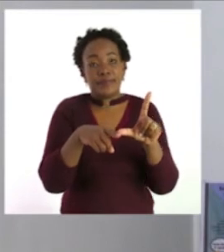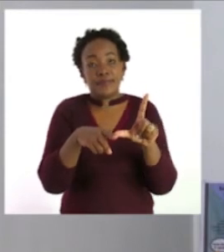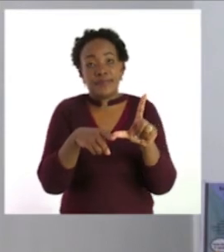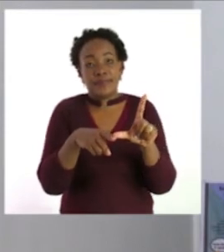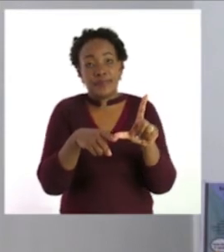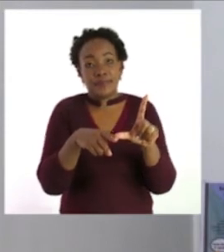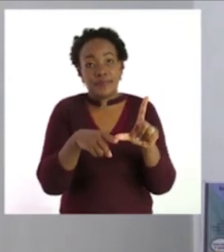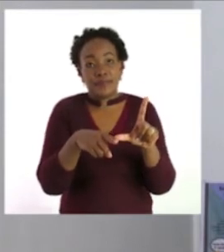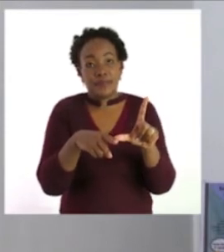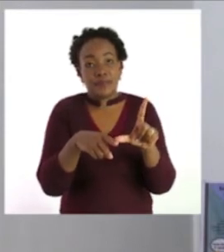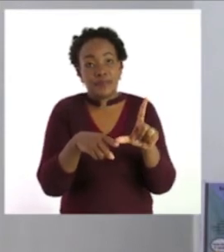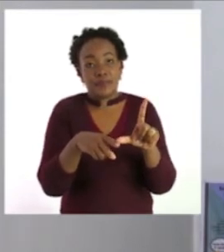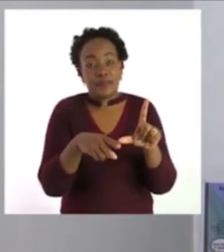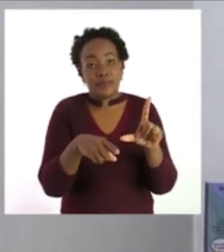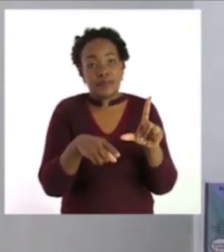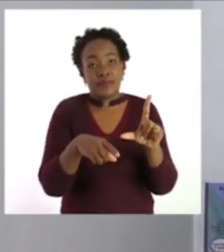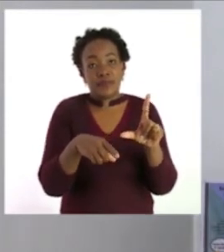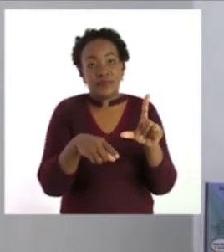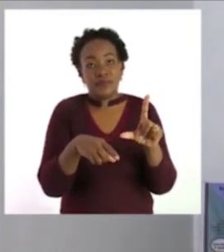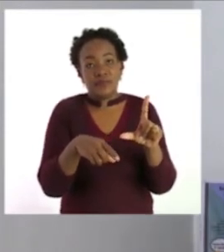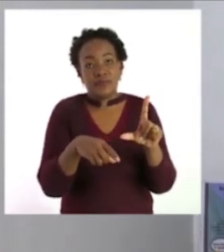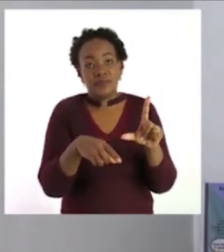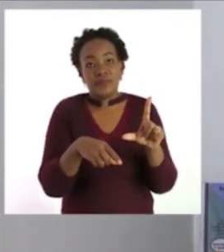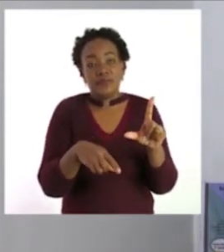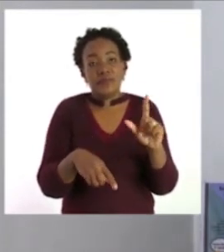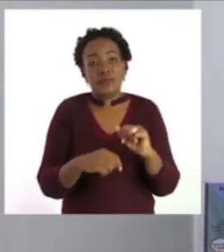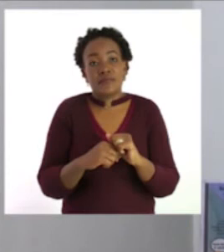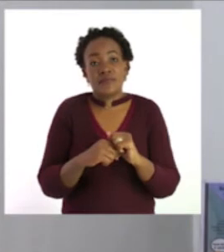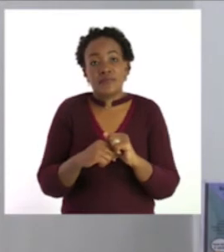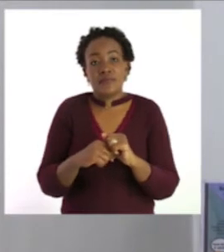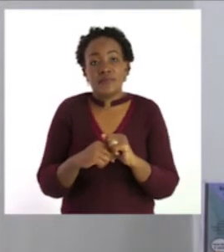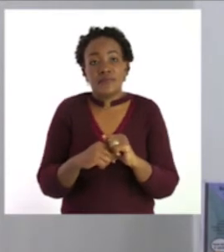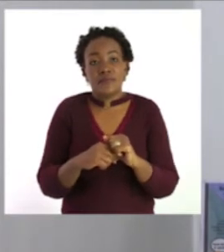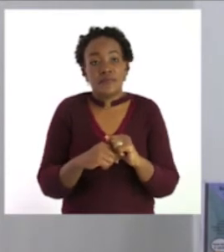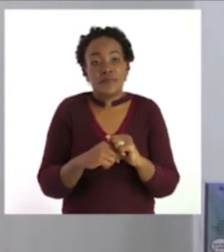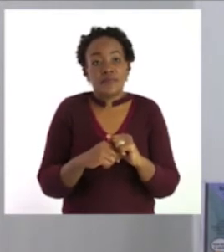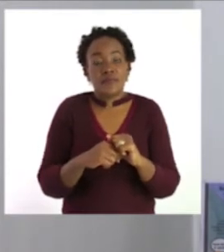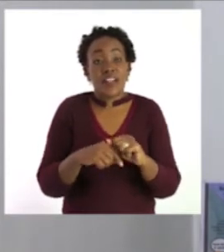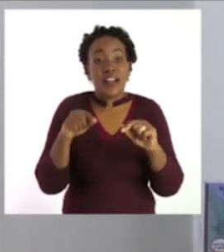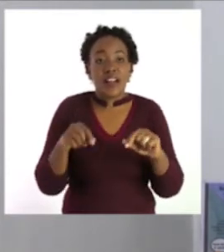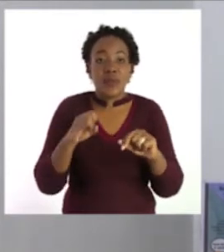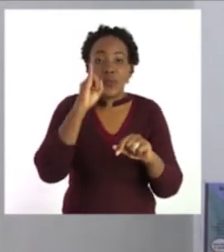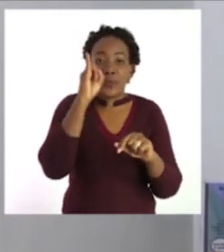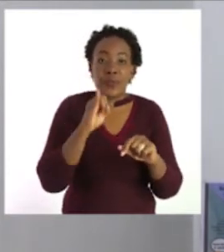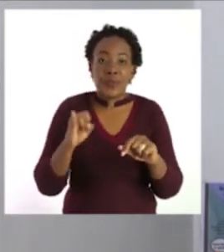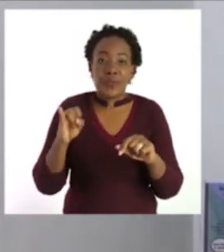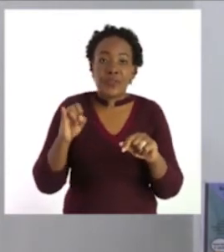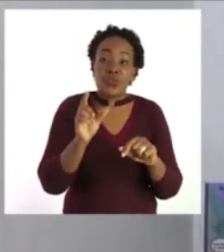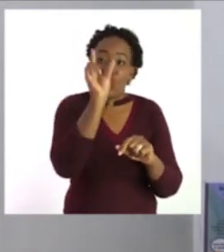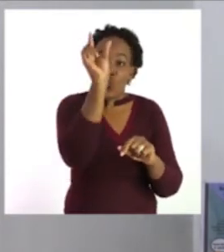This is a bar graph. And we are going to draw the bars